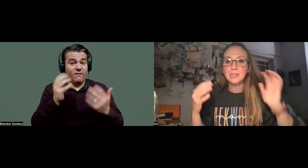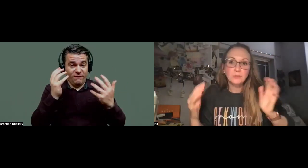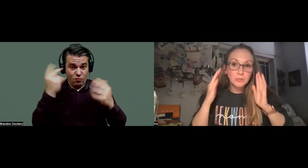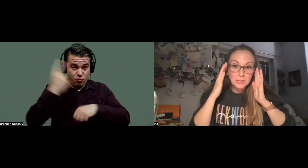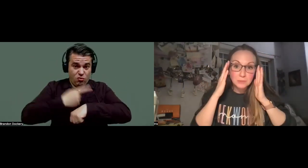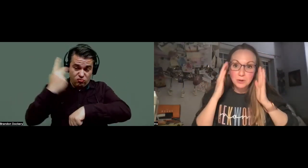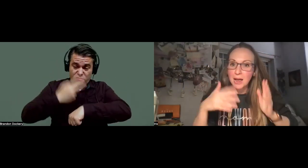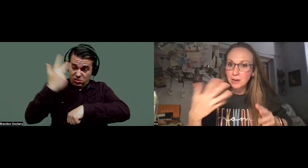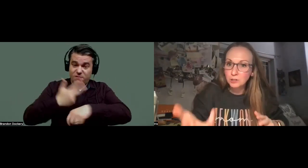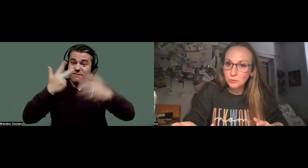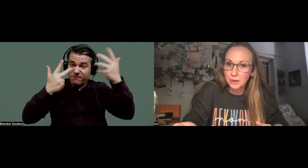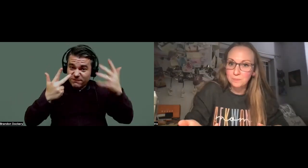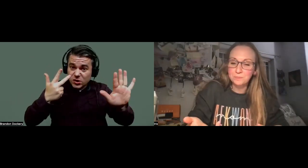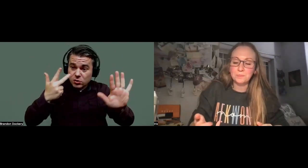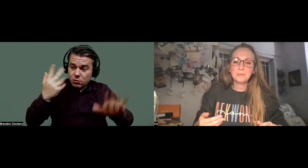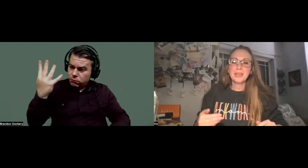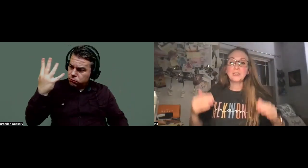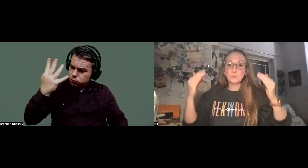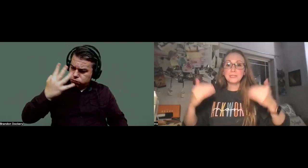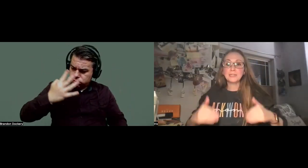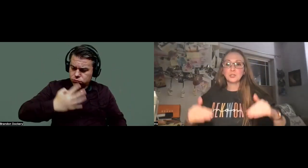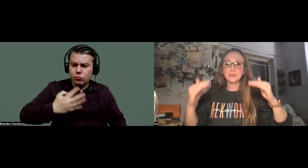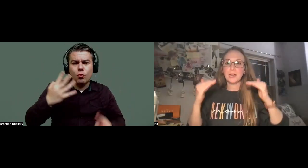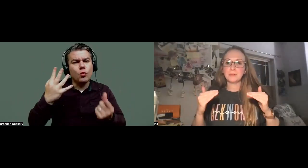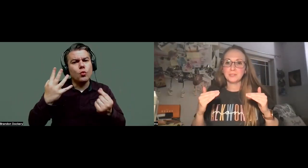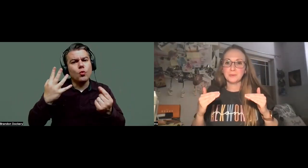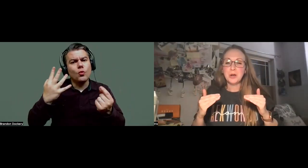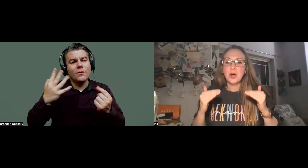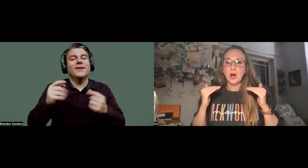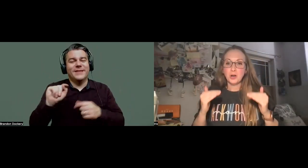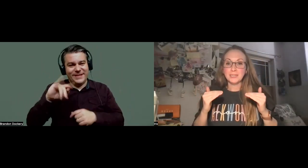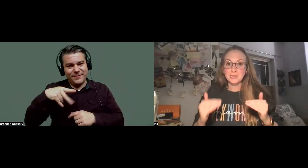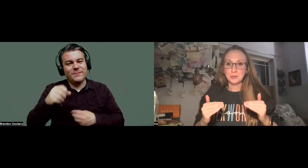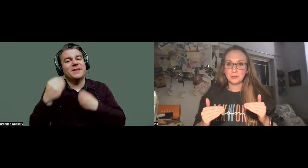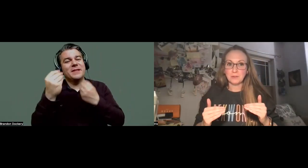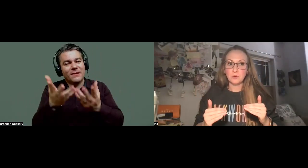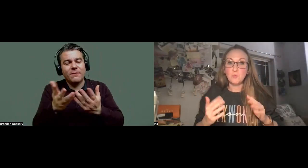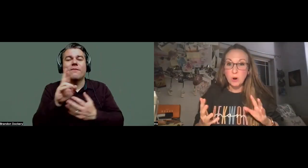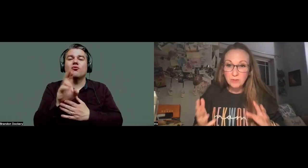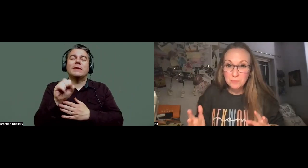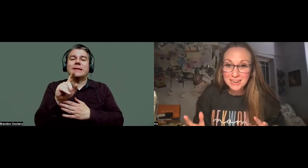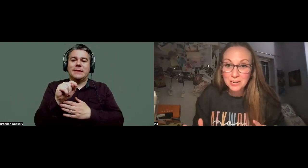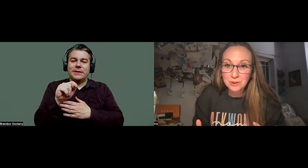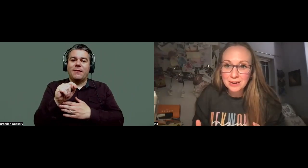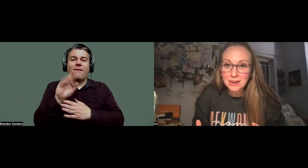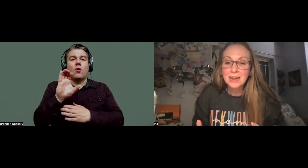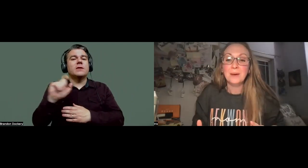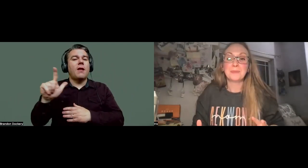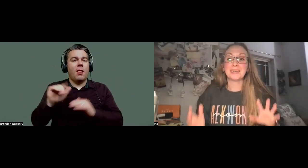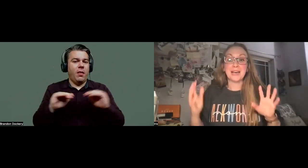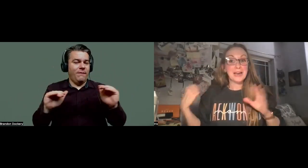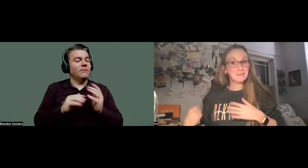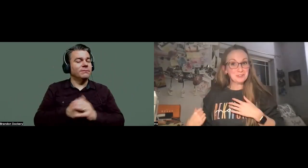four? And it gives you tips on how to do that. And it resets your metabolism on a cellular level. What we've been hearing